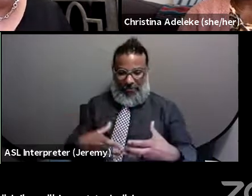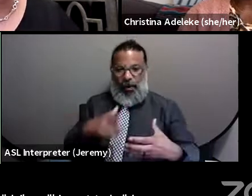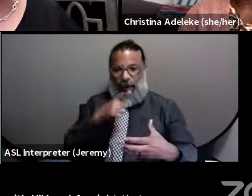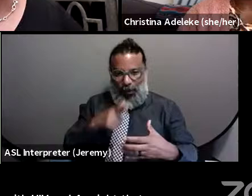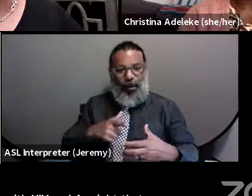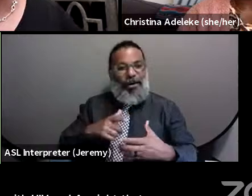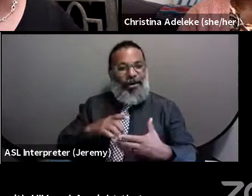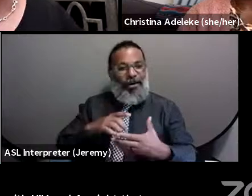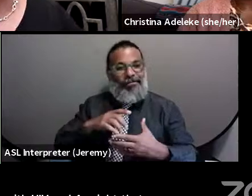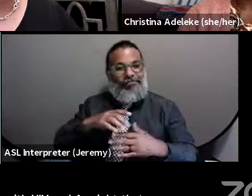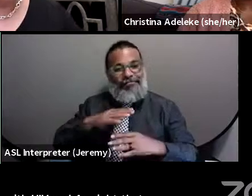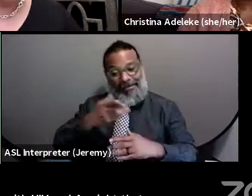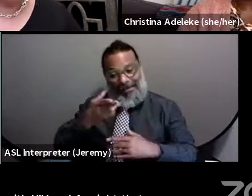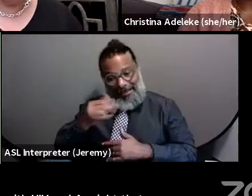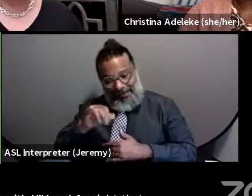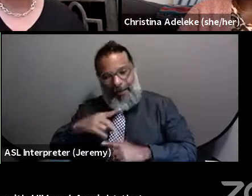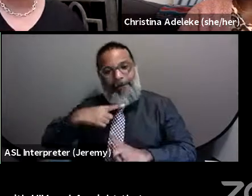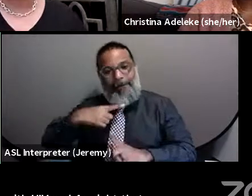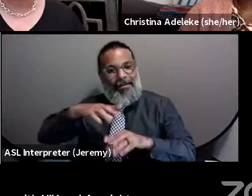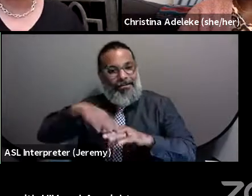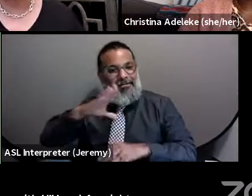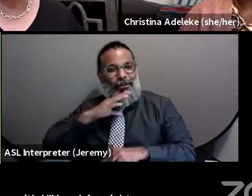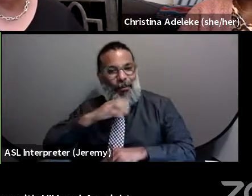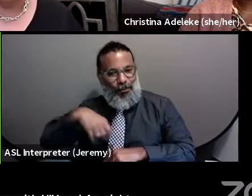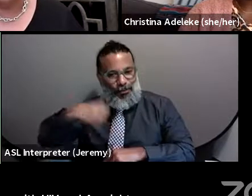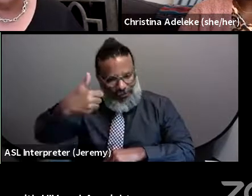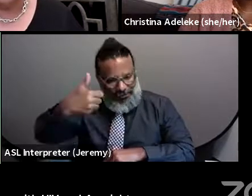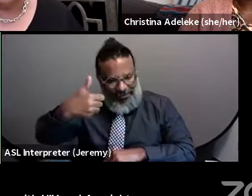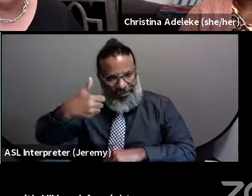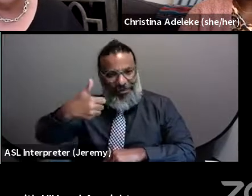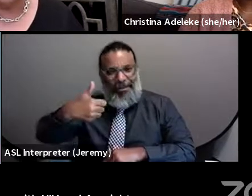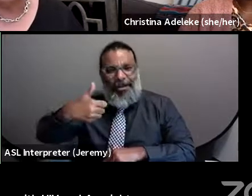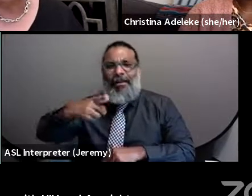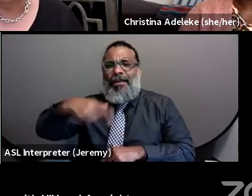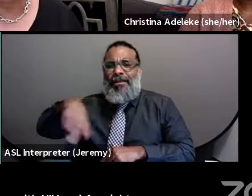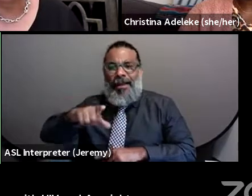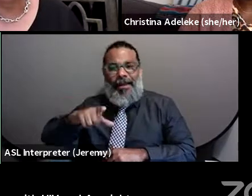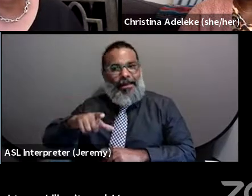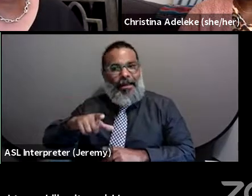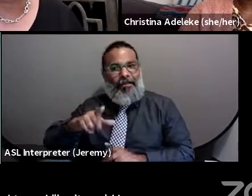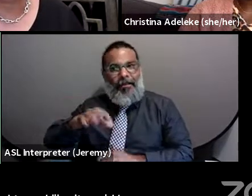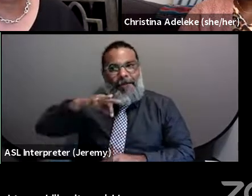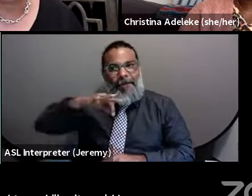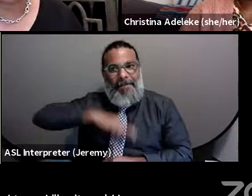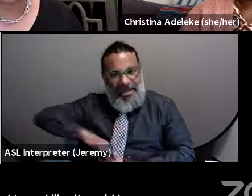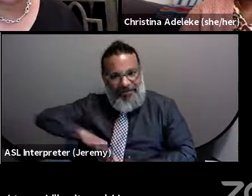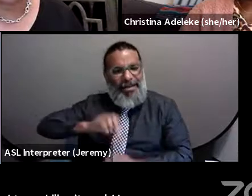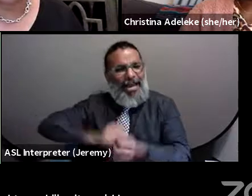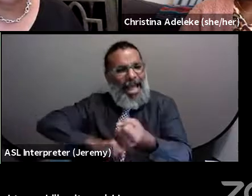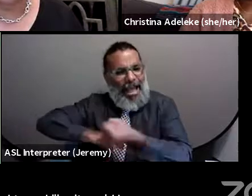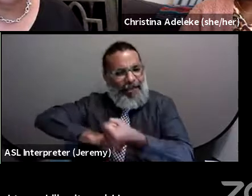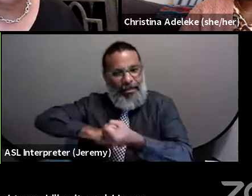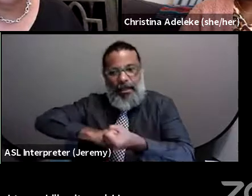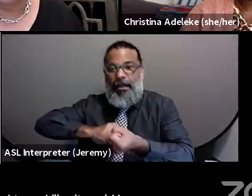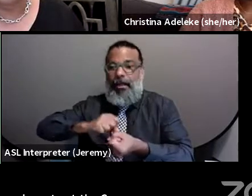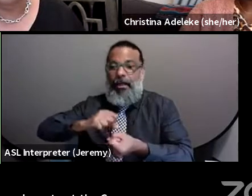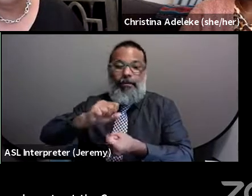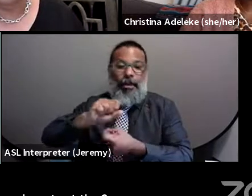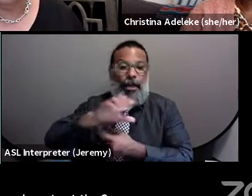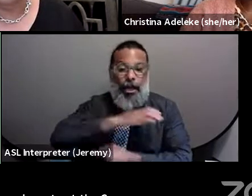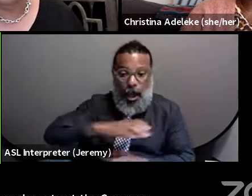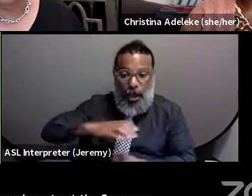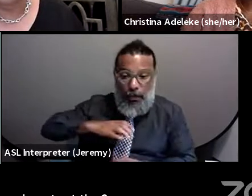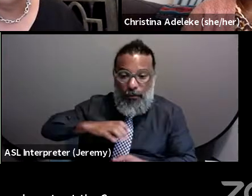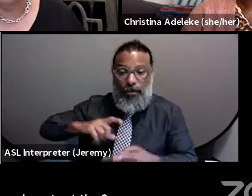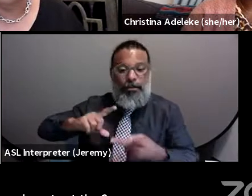That they, we're going to need to mobilize the community to, you know, advocate at the Congress level, at the local level, at